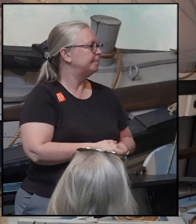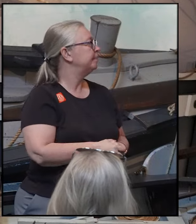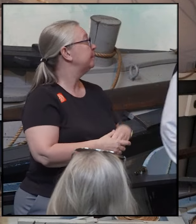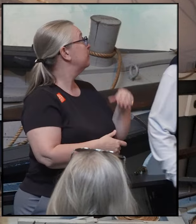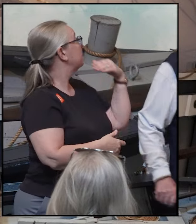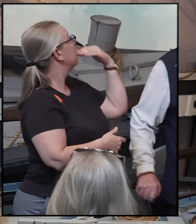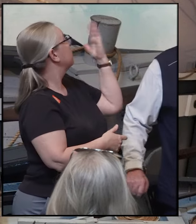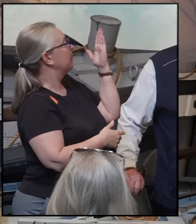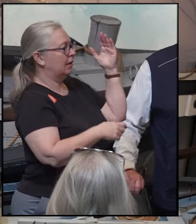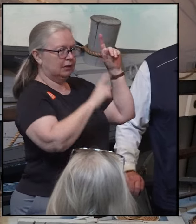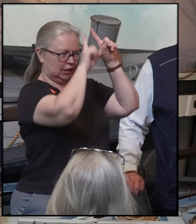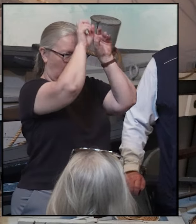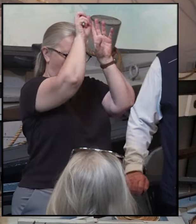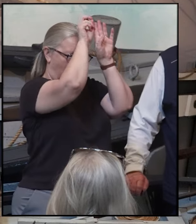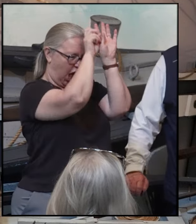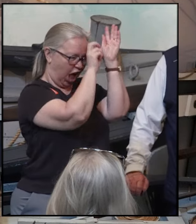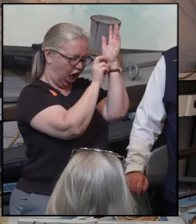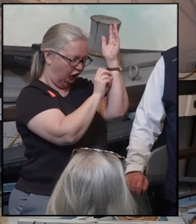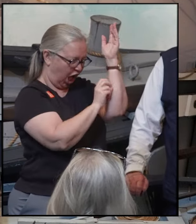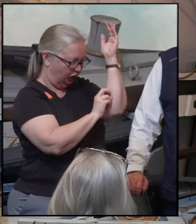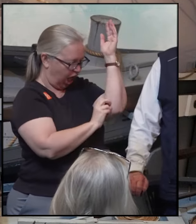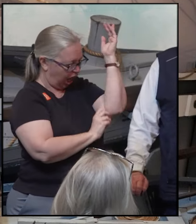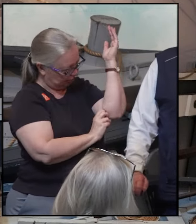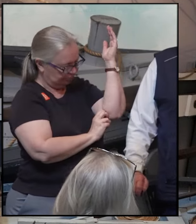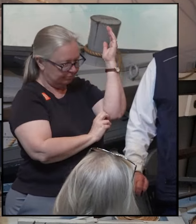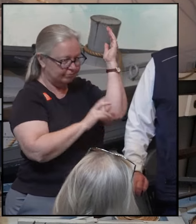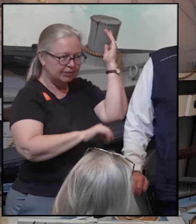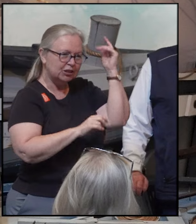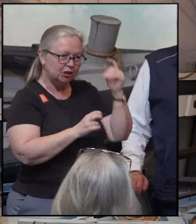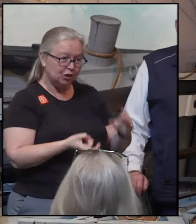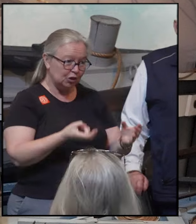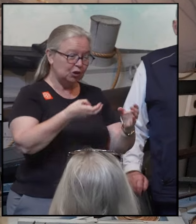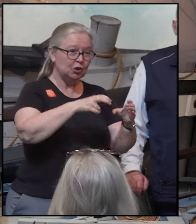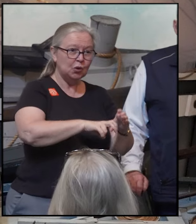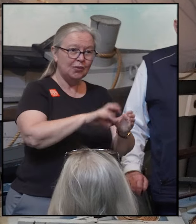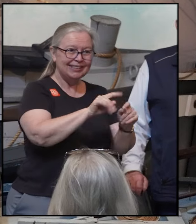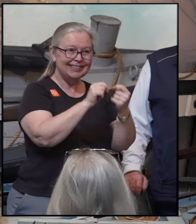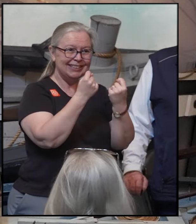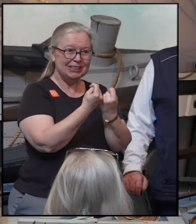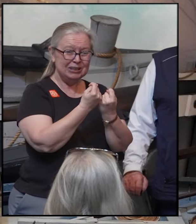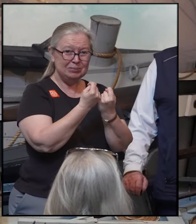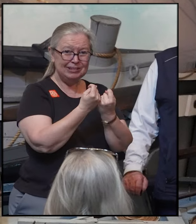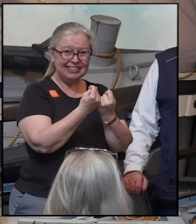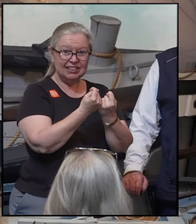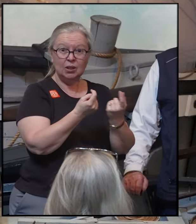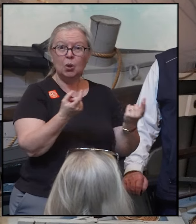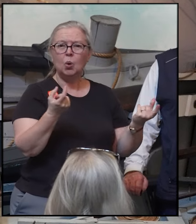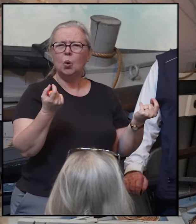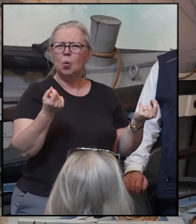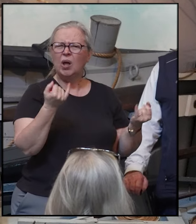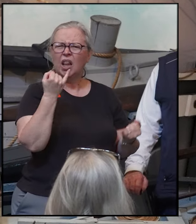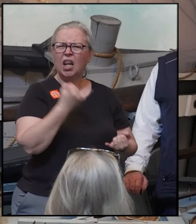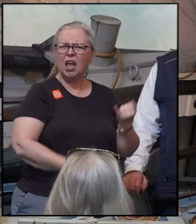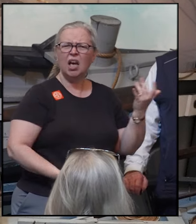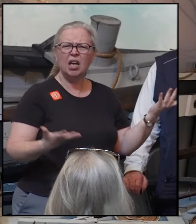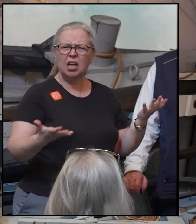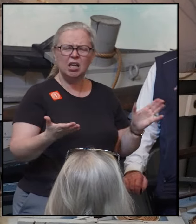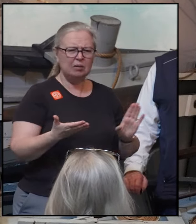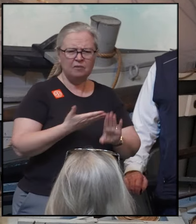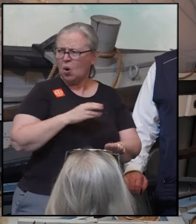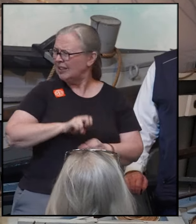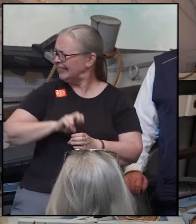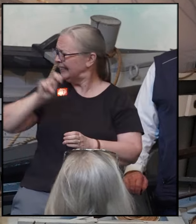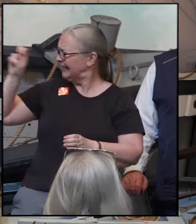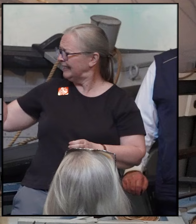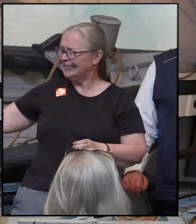is going to come running down to join his team. You will notice the last thing they do before getting into this